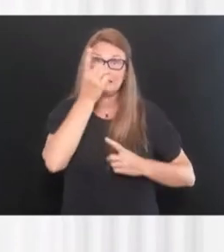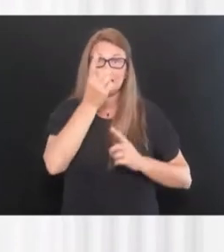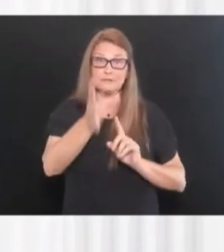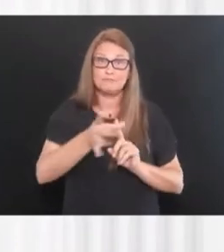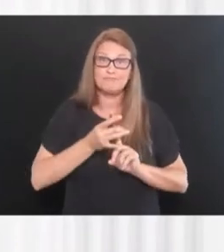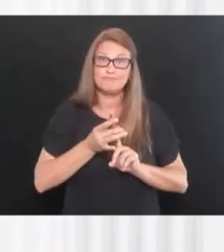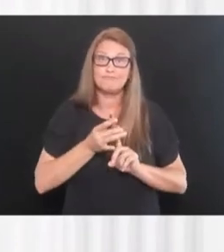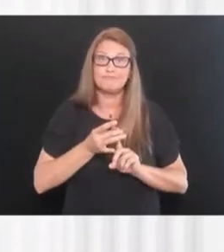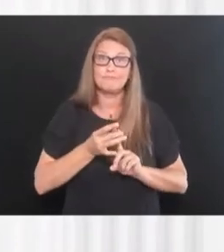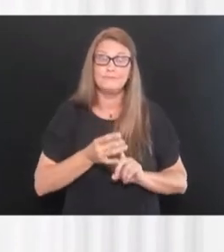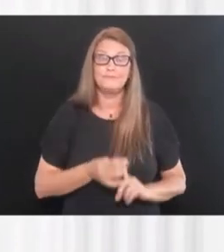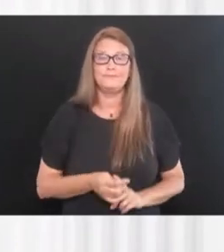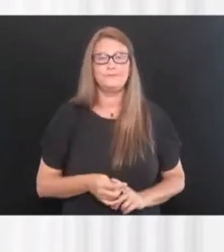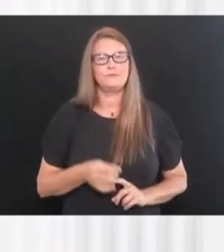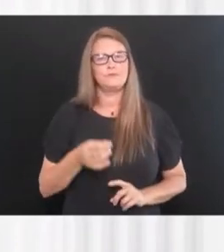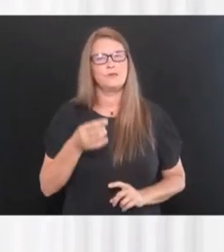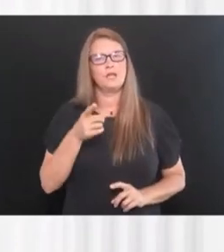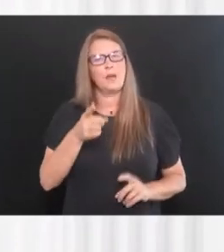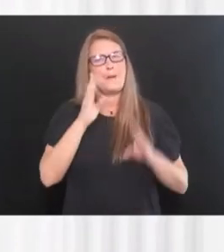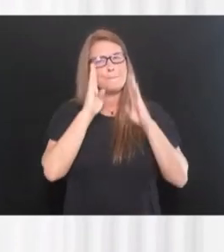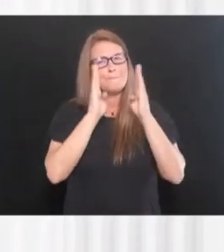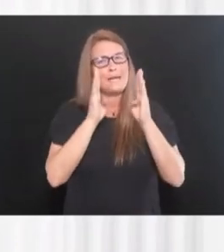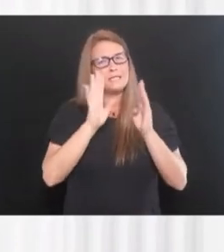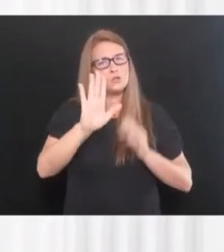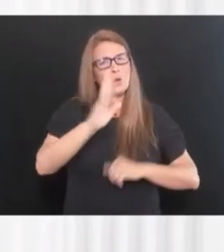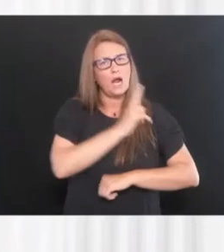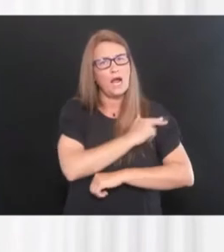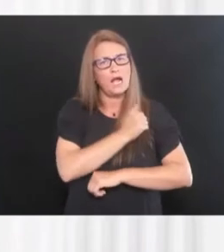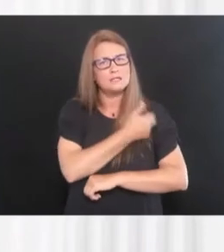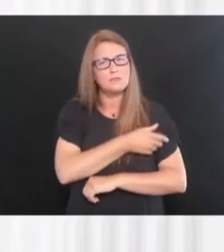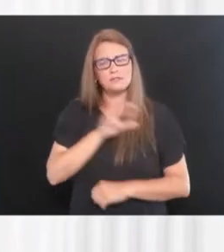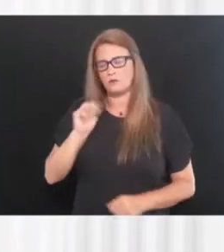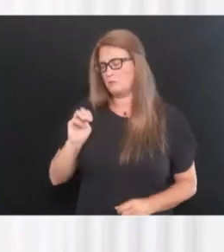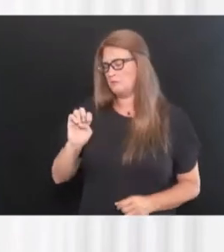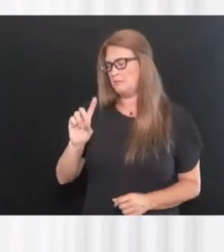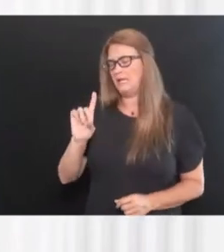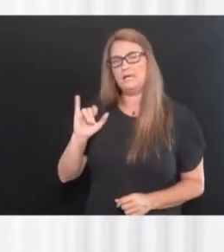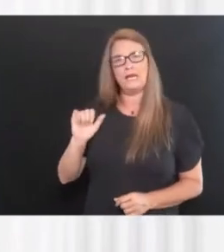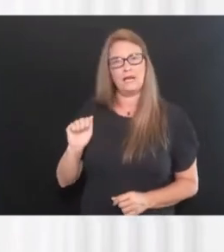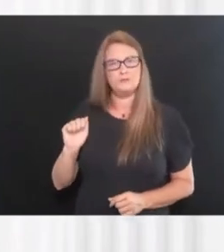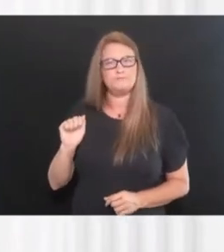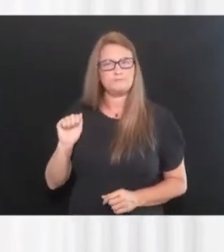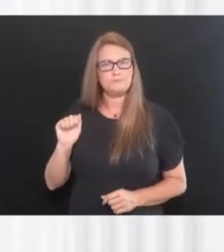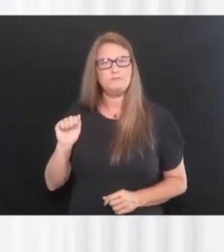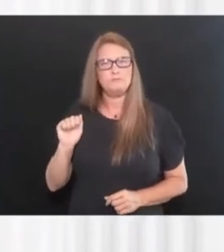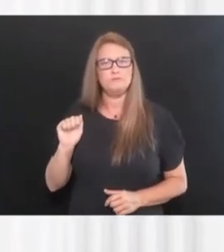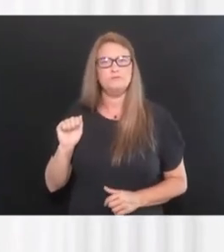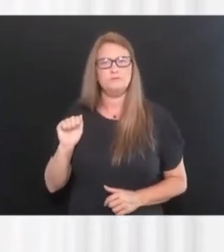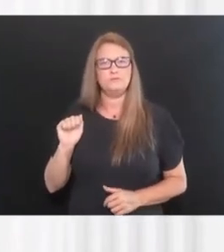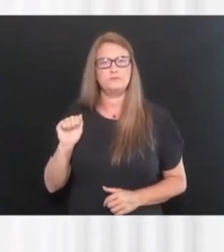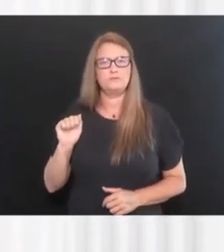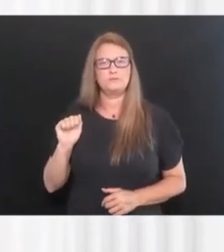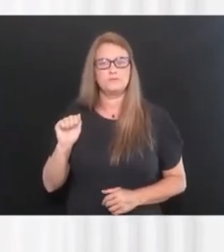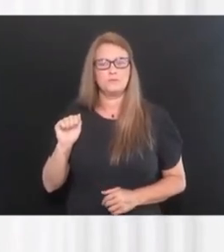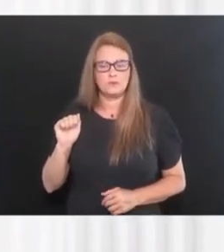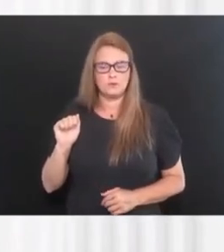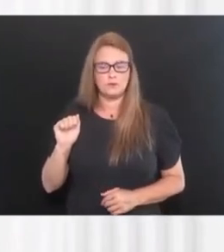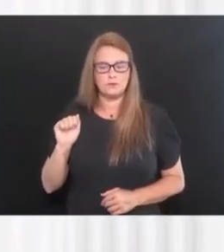beginning, pay attention to your hospitals. You know, the, the media, uh, is so